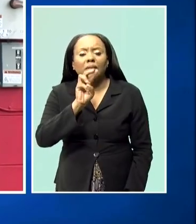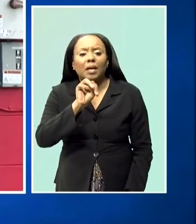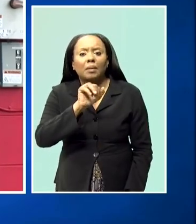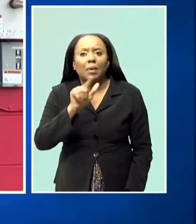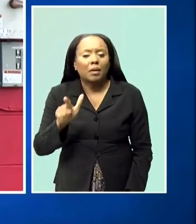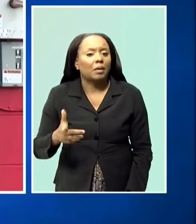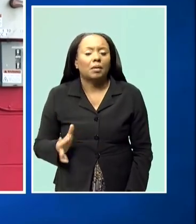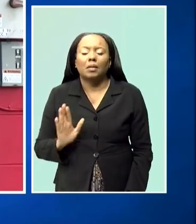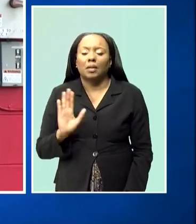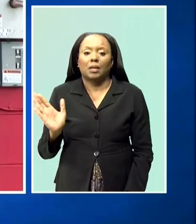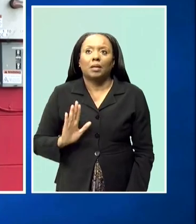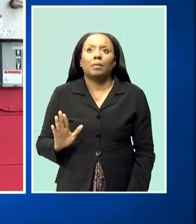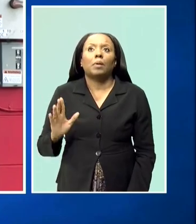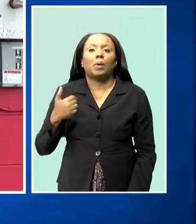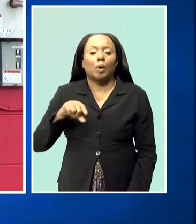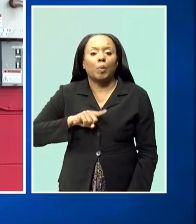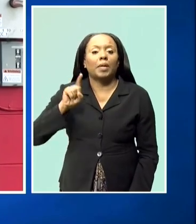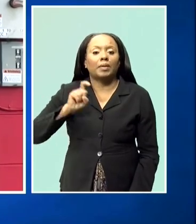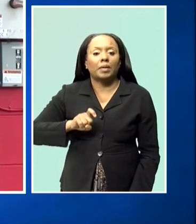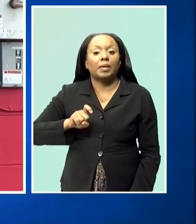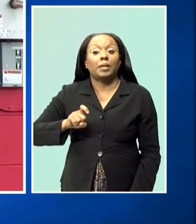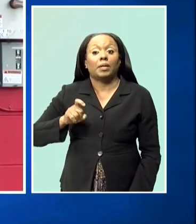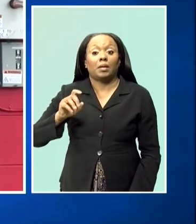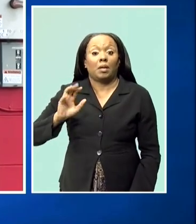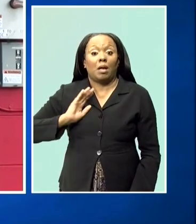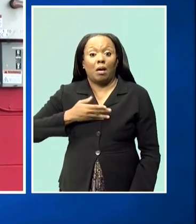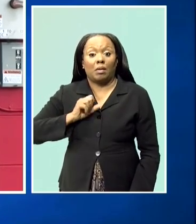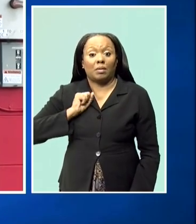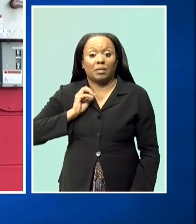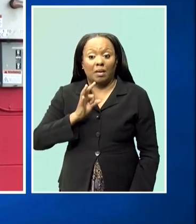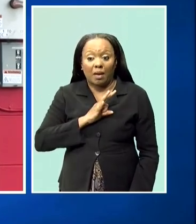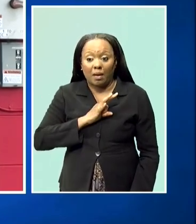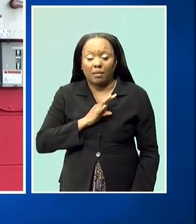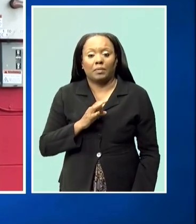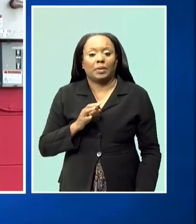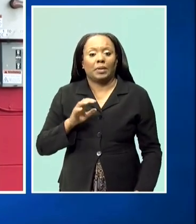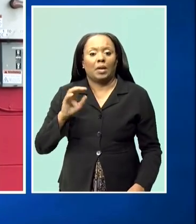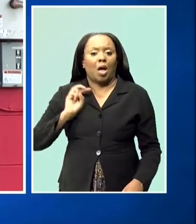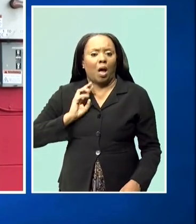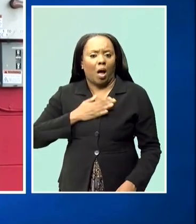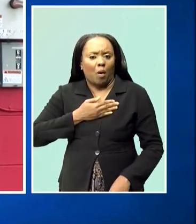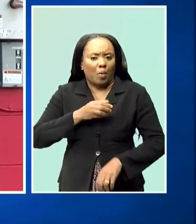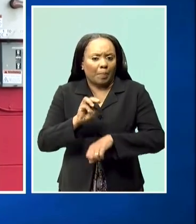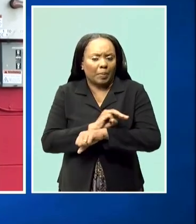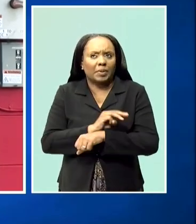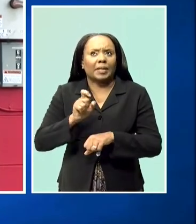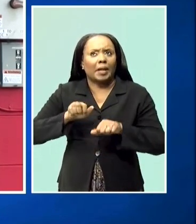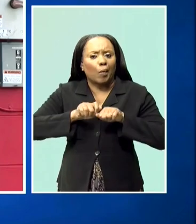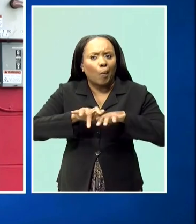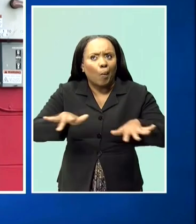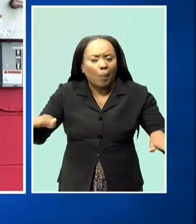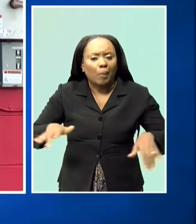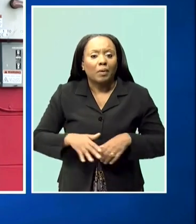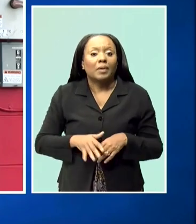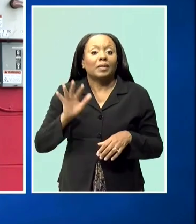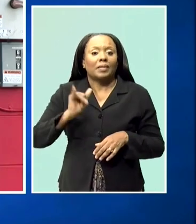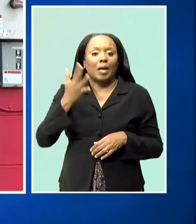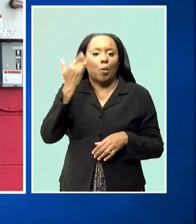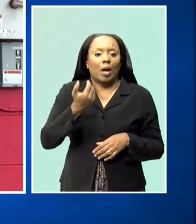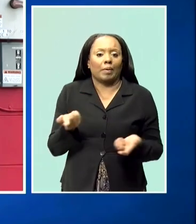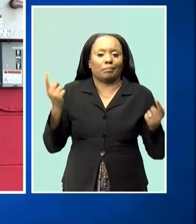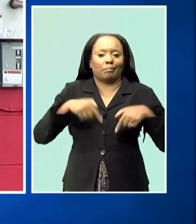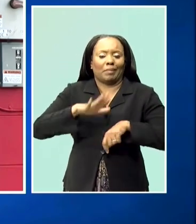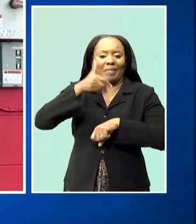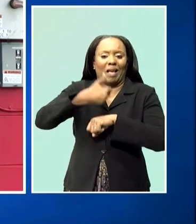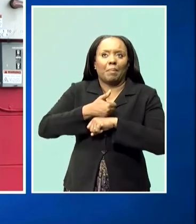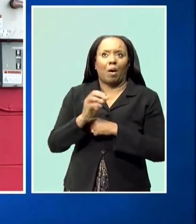that we need to go to where the people are at. And so today, this is the second one that we've had within the last few months